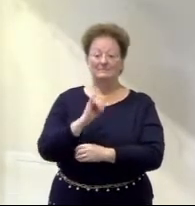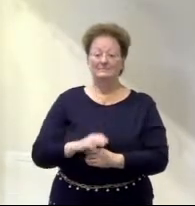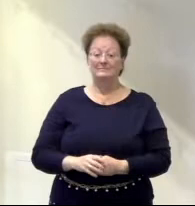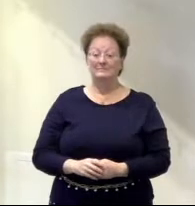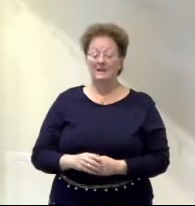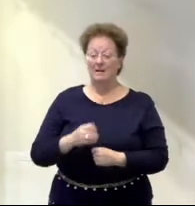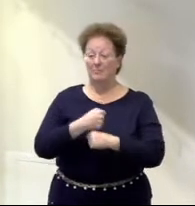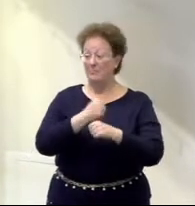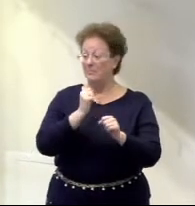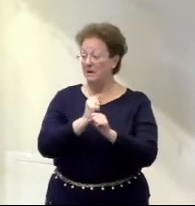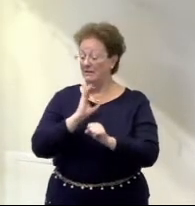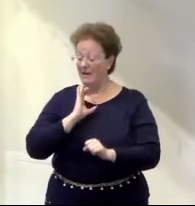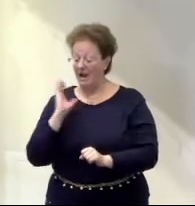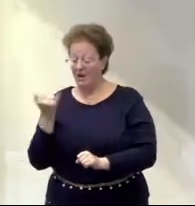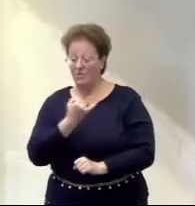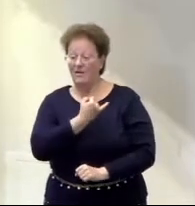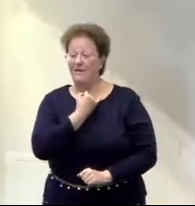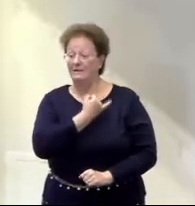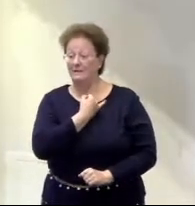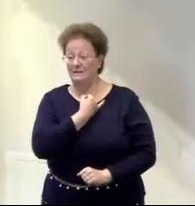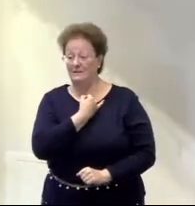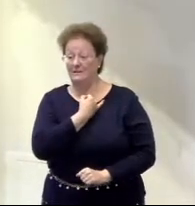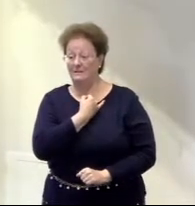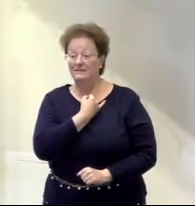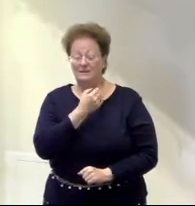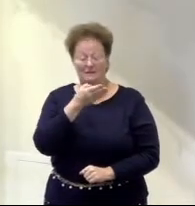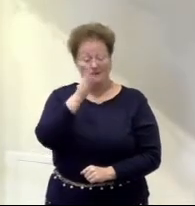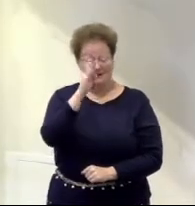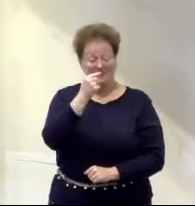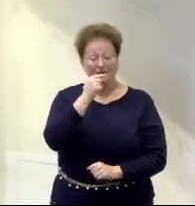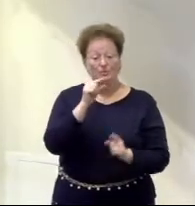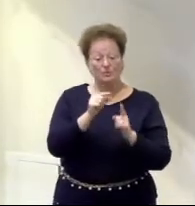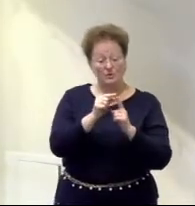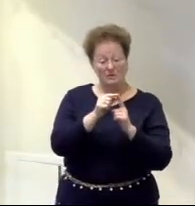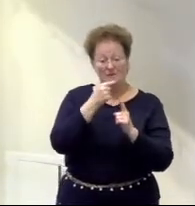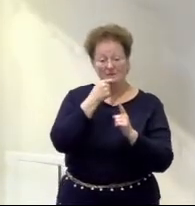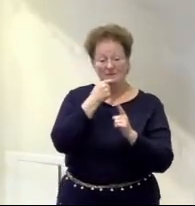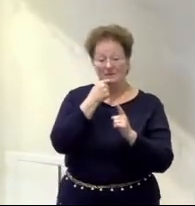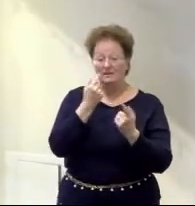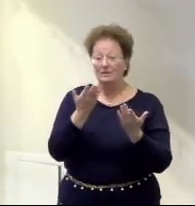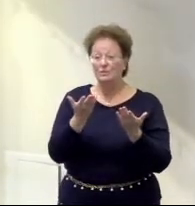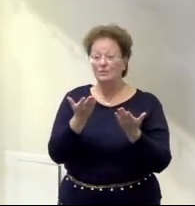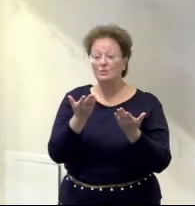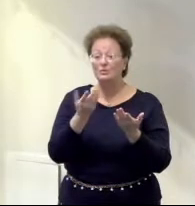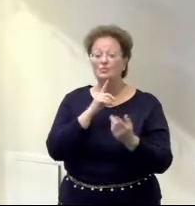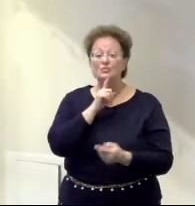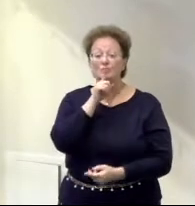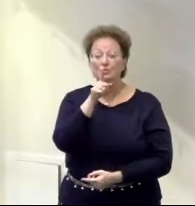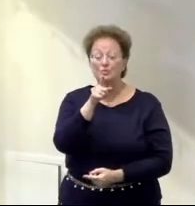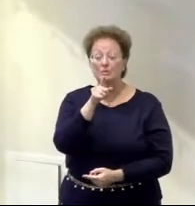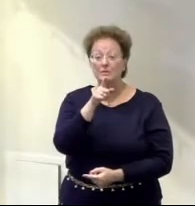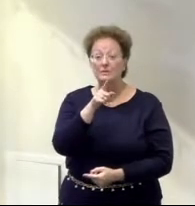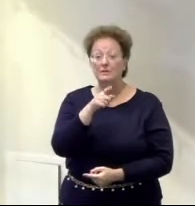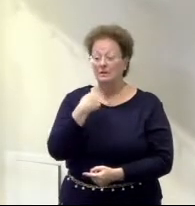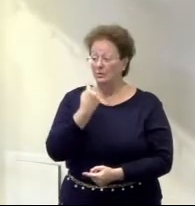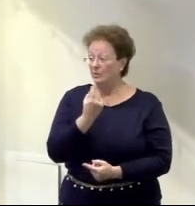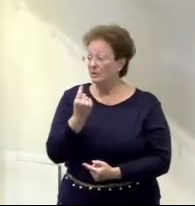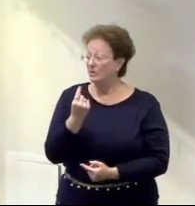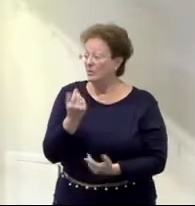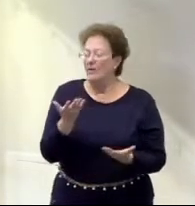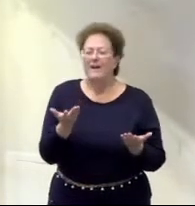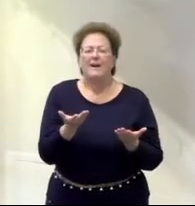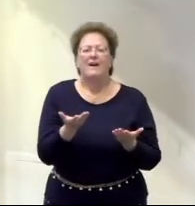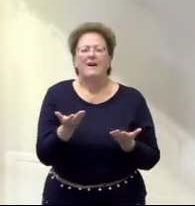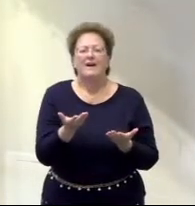Now if that's true, and God's word says it's true, then what should you and I do? Well, the best starting place